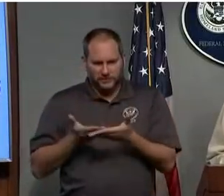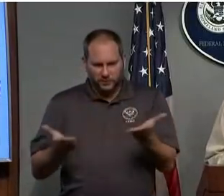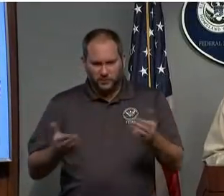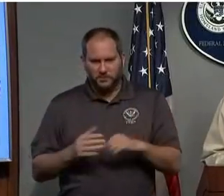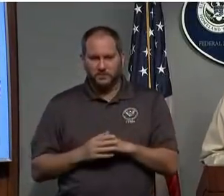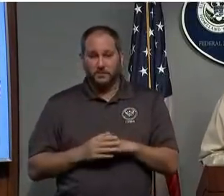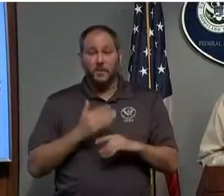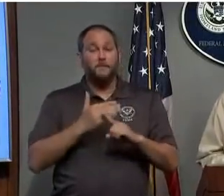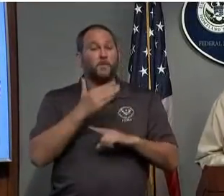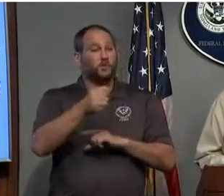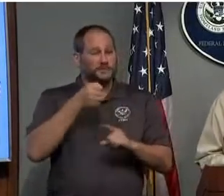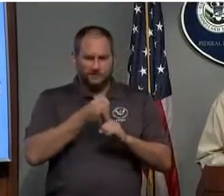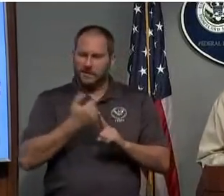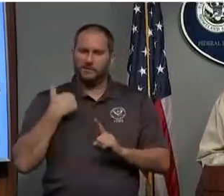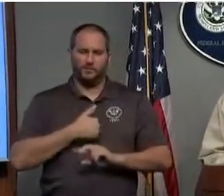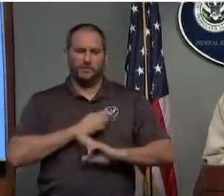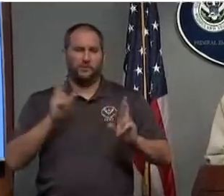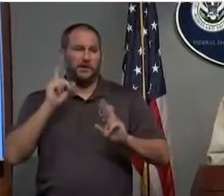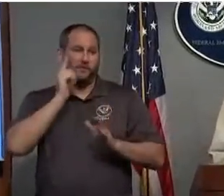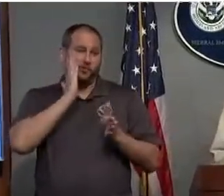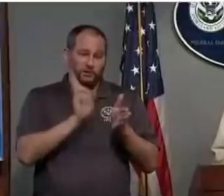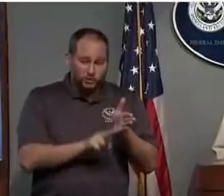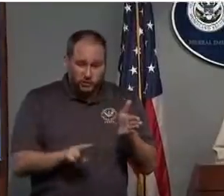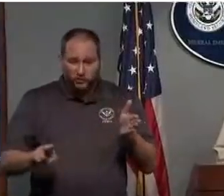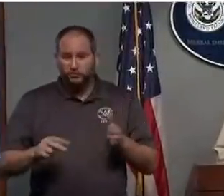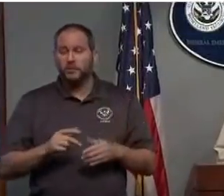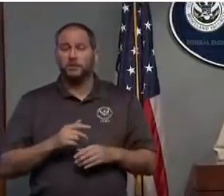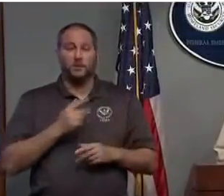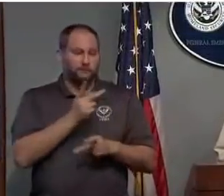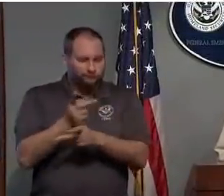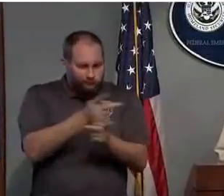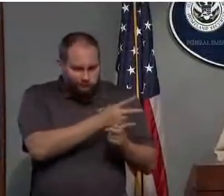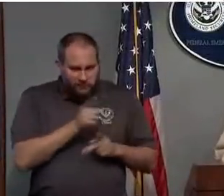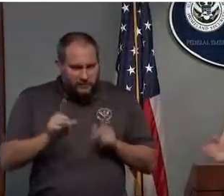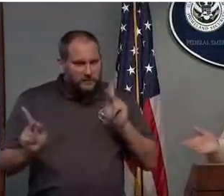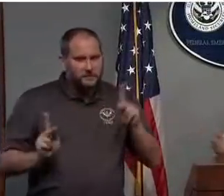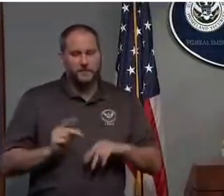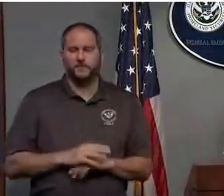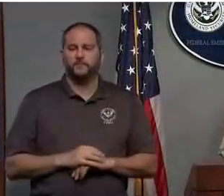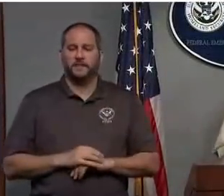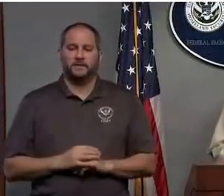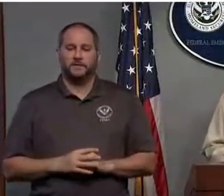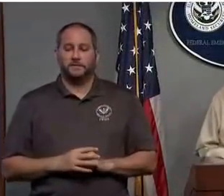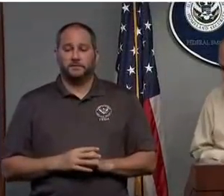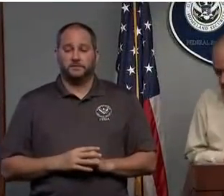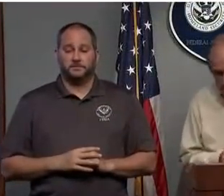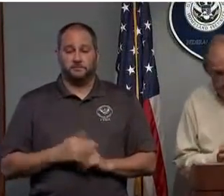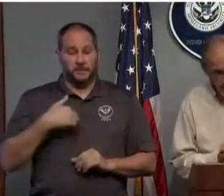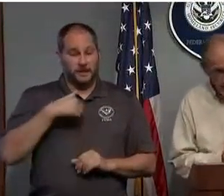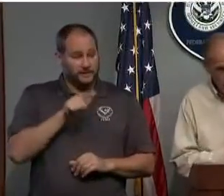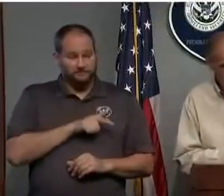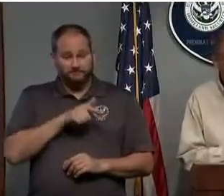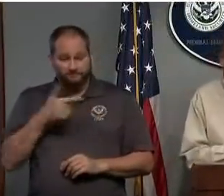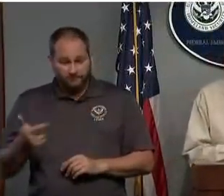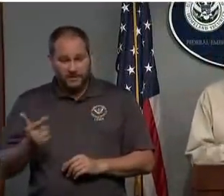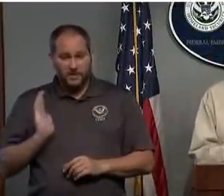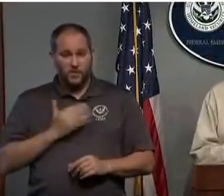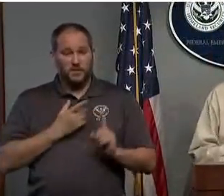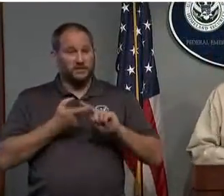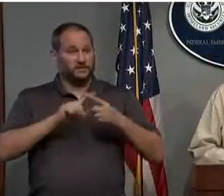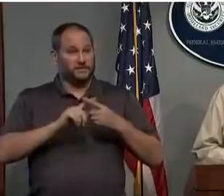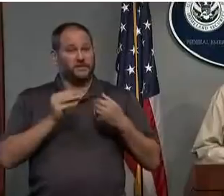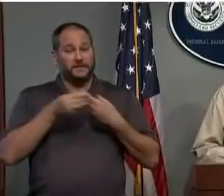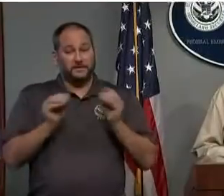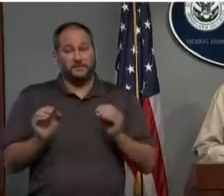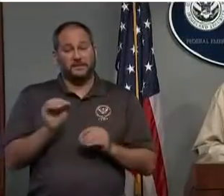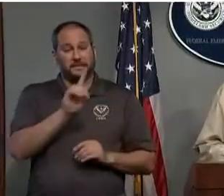sheltering and taking care of people. So with that, I'd like to turn it over to our friends with the Office of